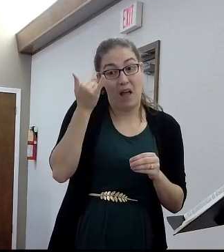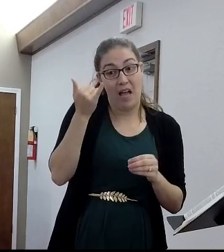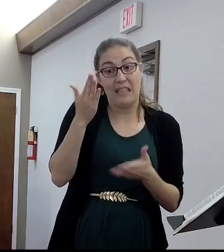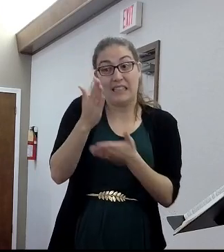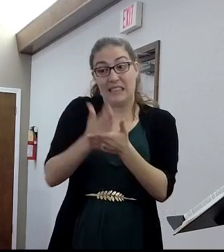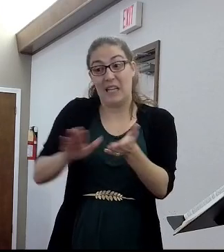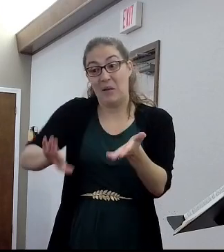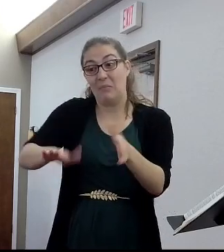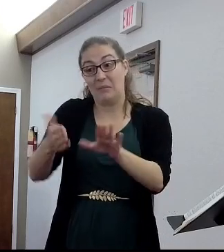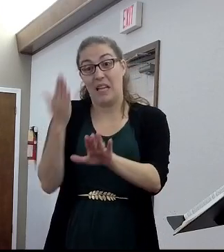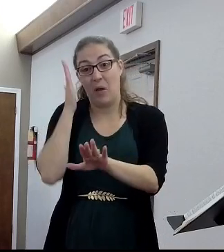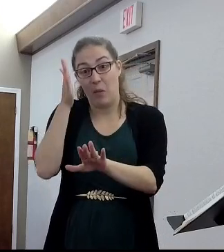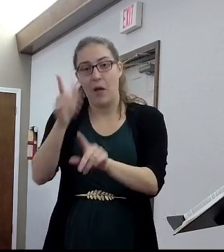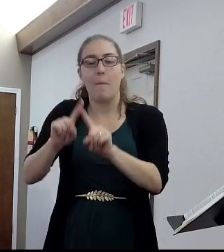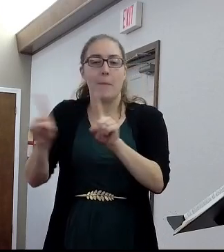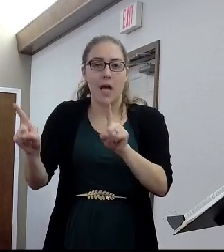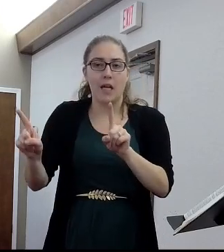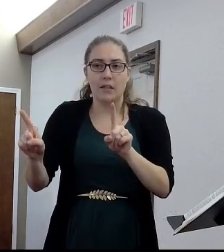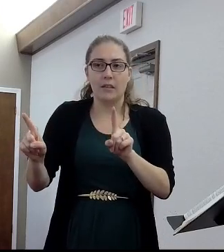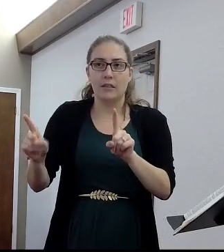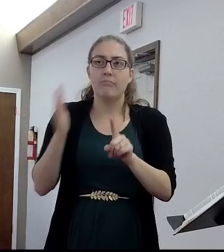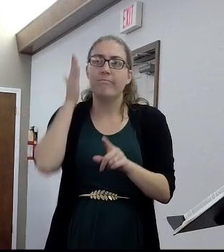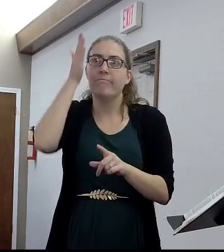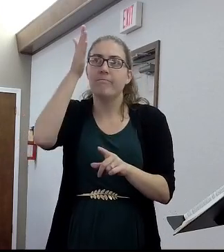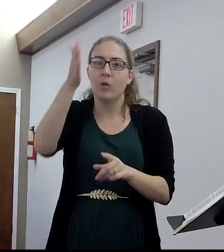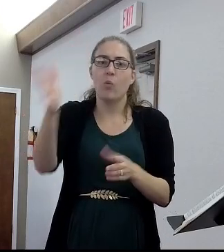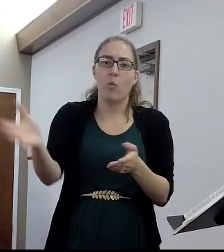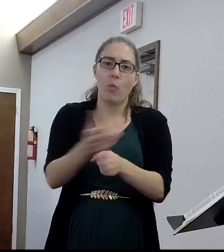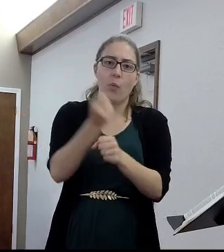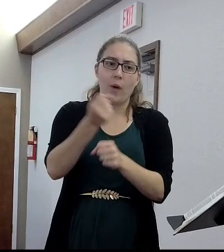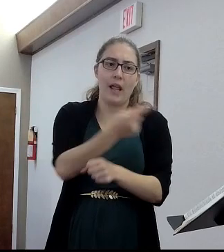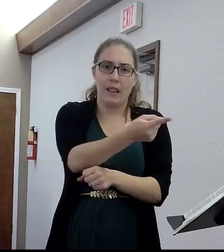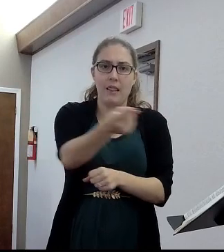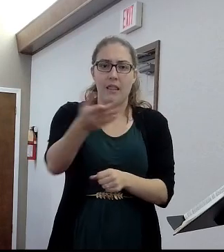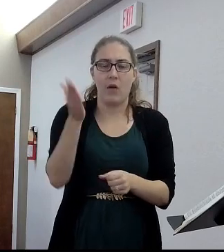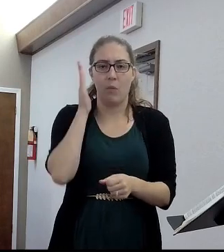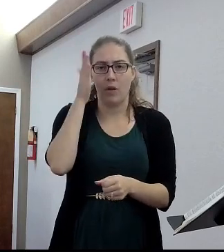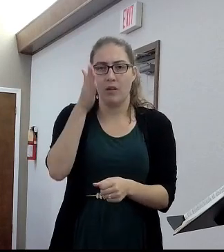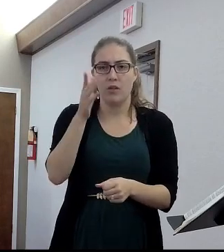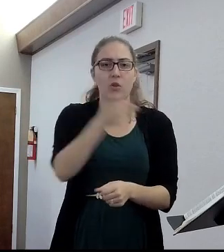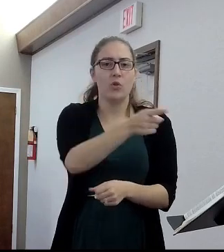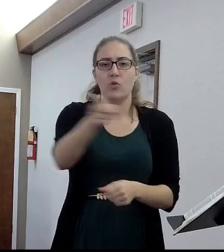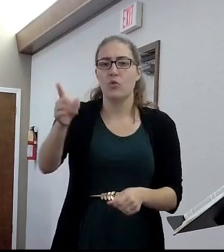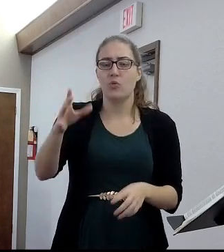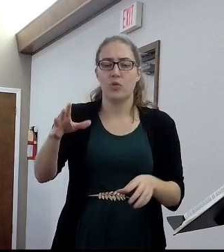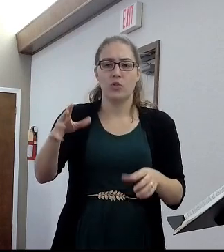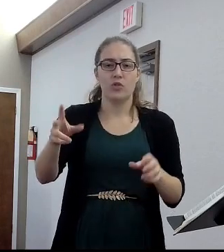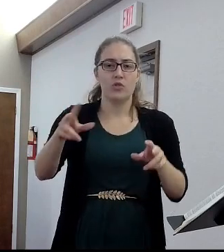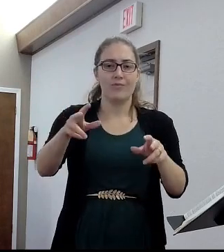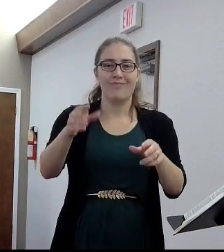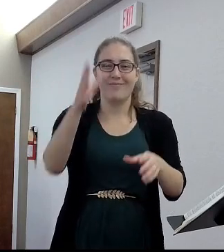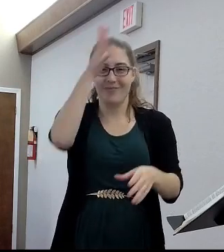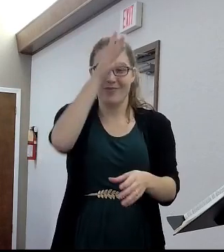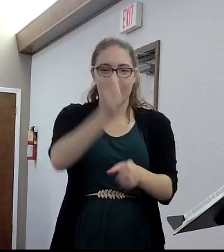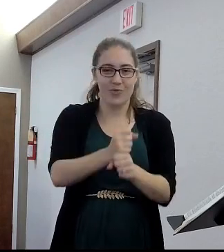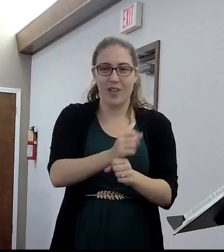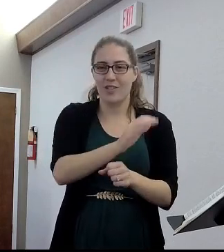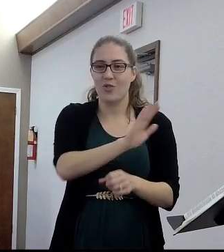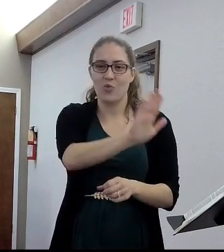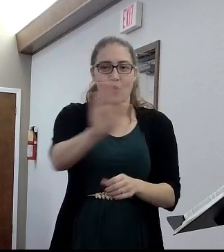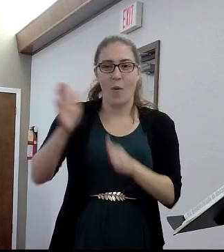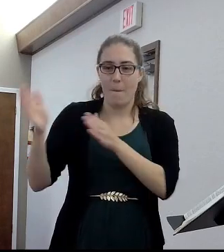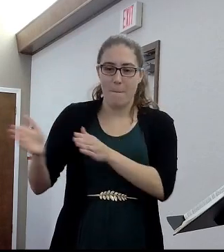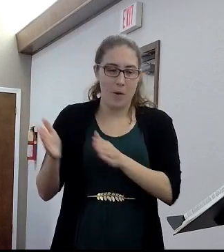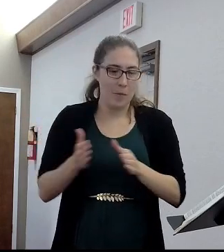eventually win. You all understanding? You cannot trust in that stuff. It doesn't matter. Go put your stuff in a safety deposit